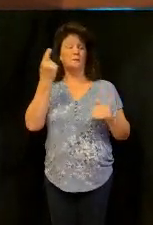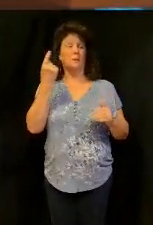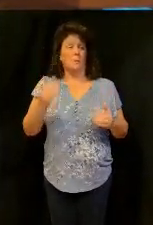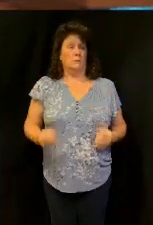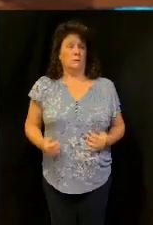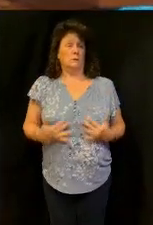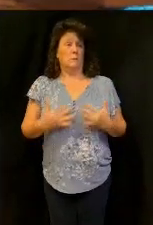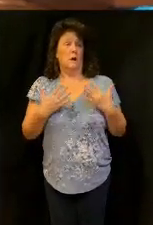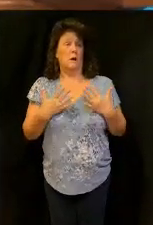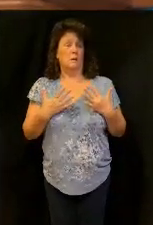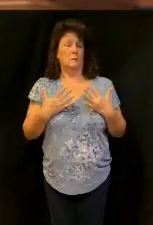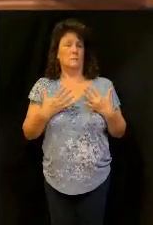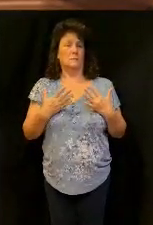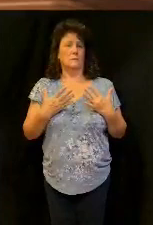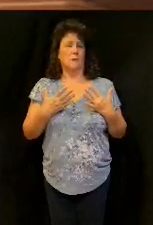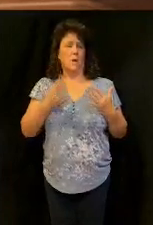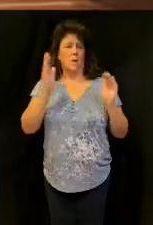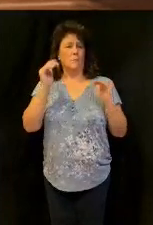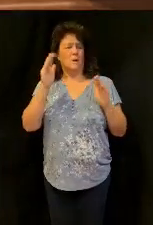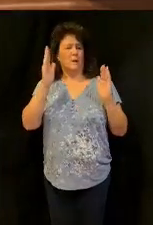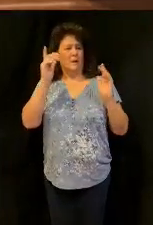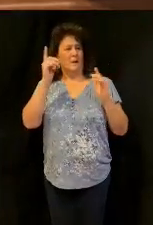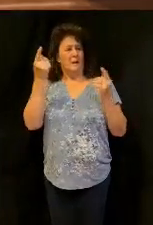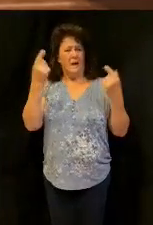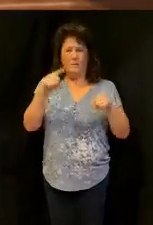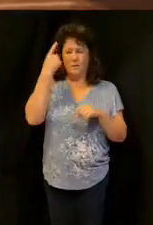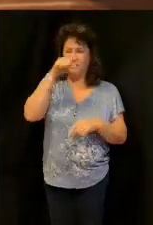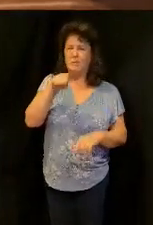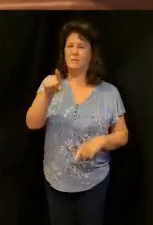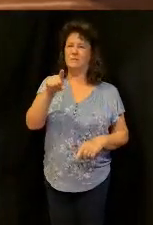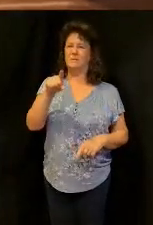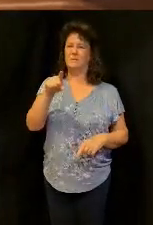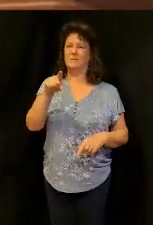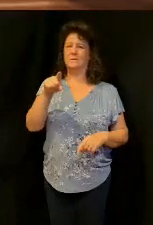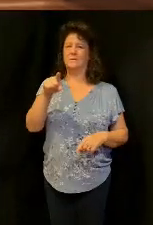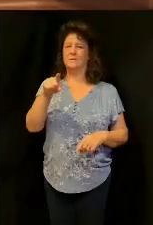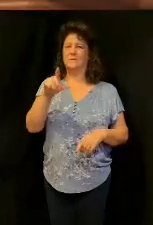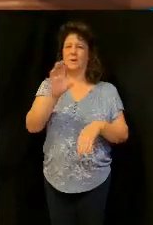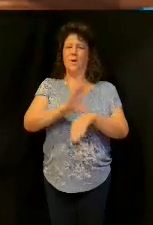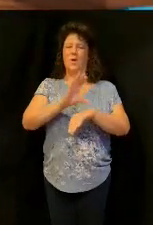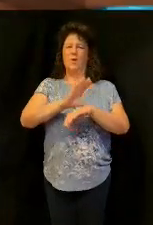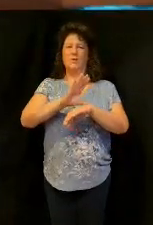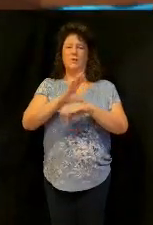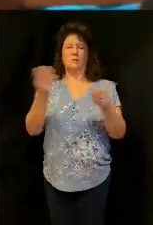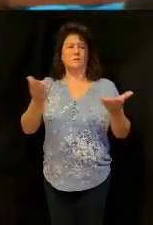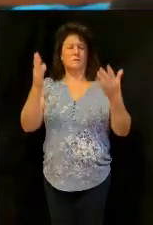or to do something. I hope that happens for you. But at the end of the day, we've been a church that's been very strong.